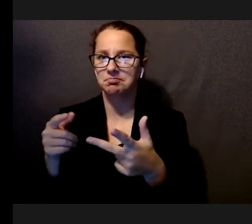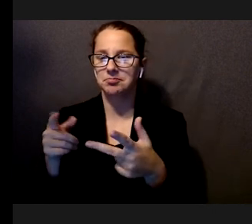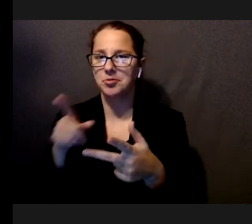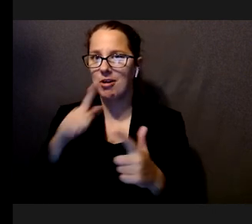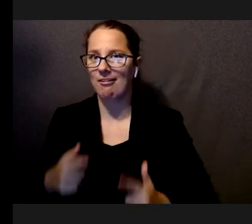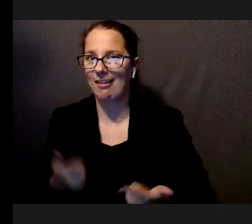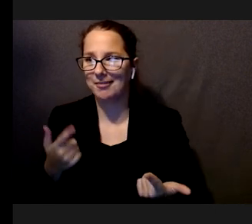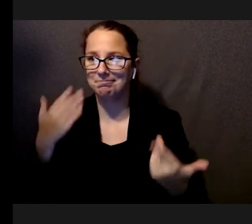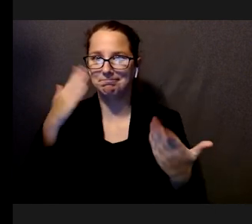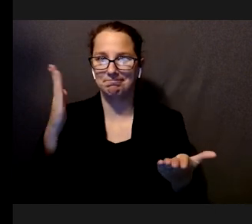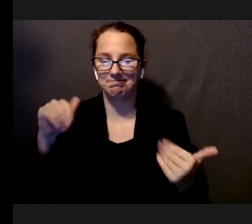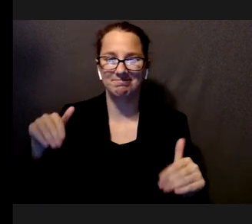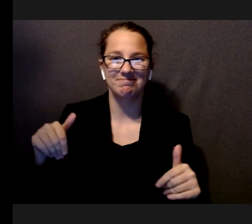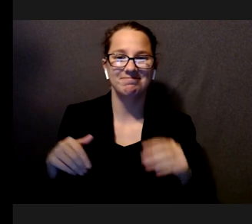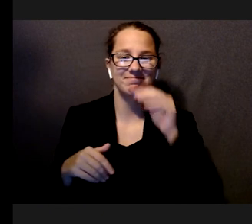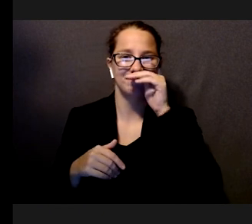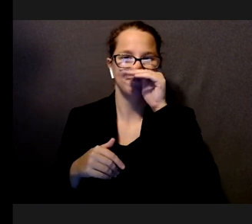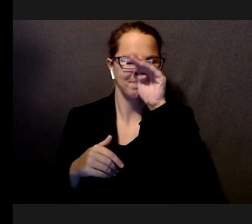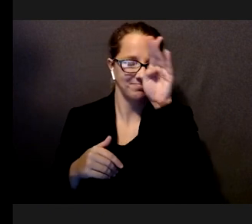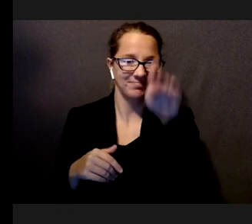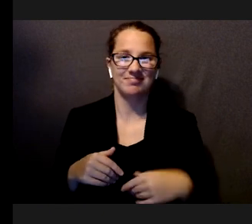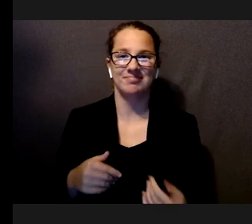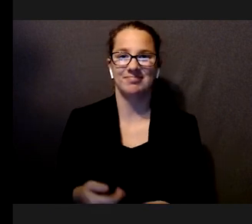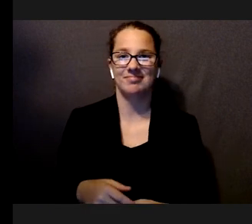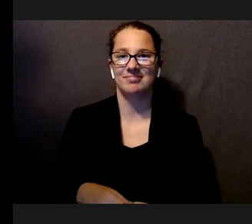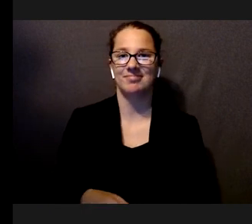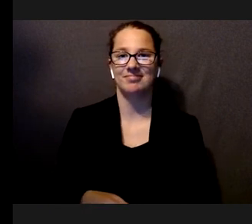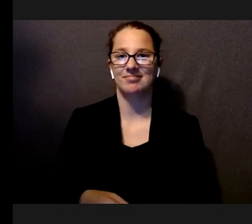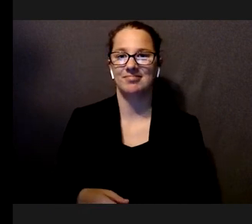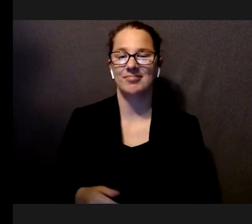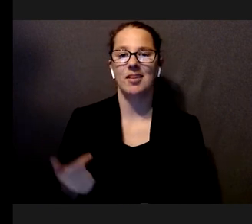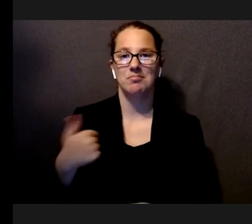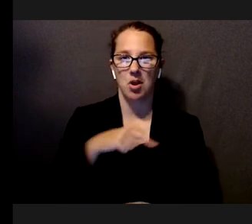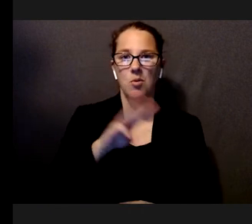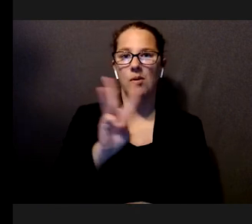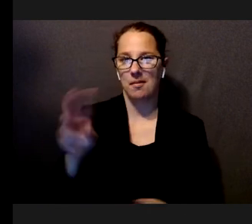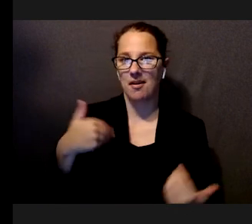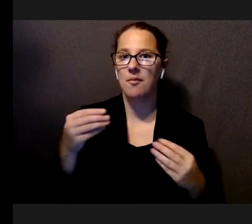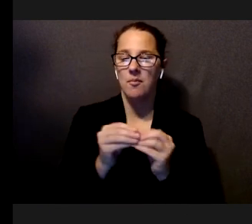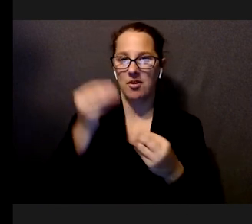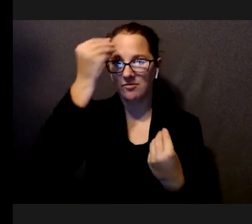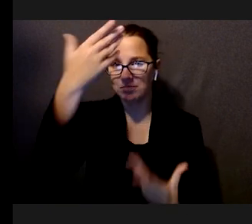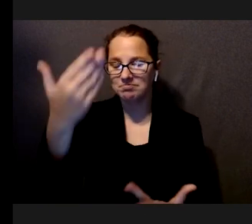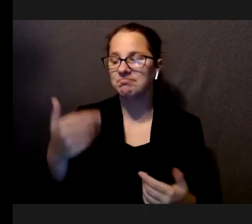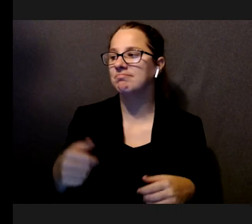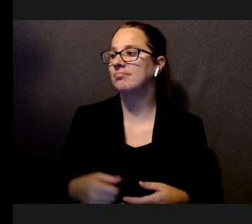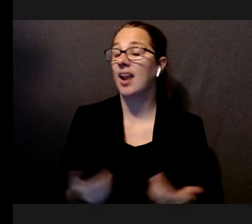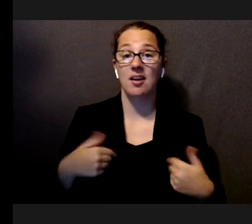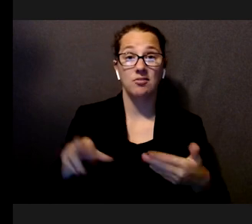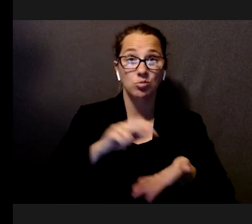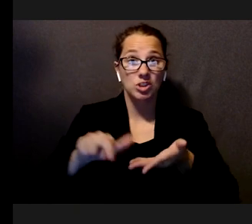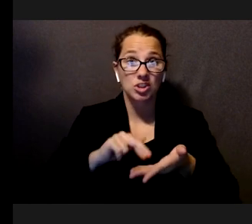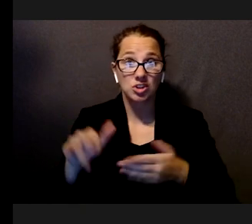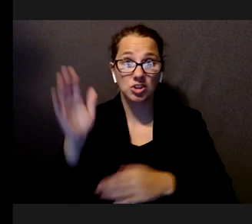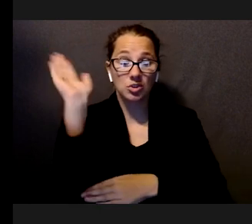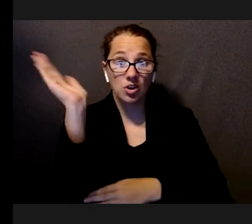out the website for the latest XRAccess.org. We also have research talks. They are